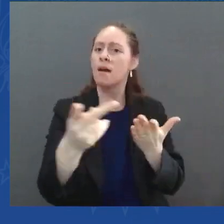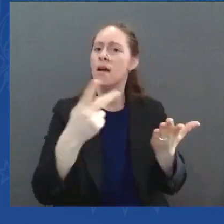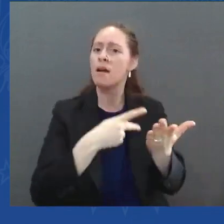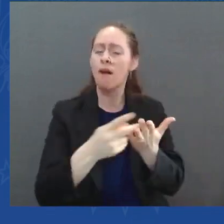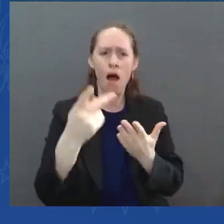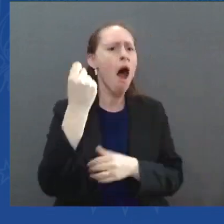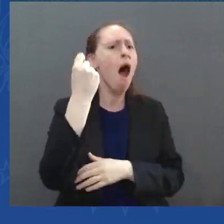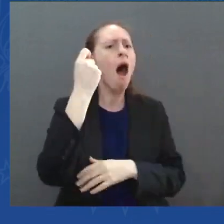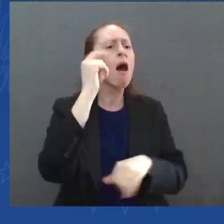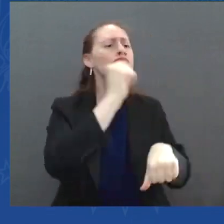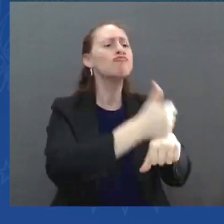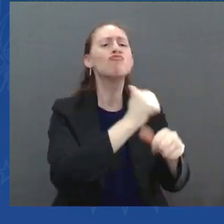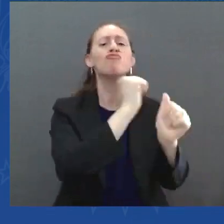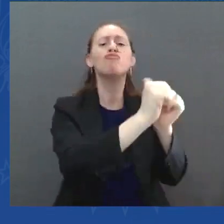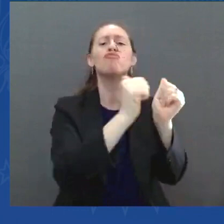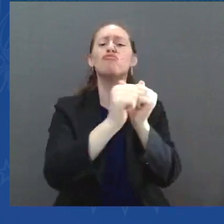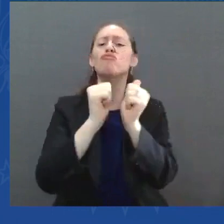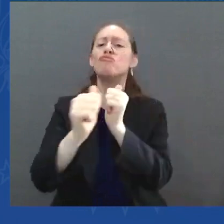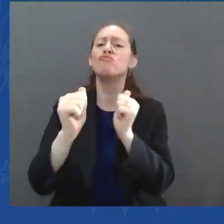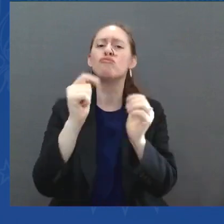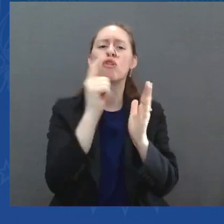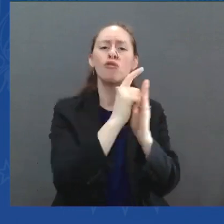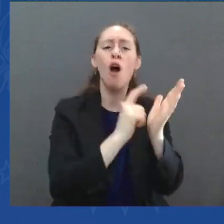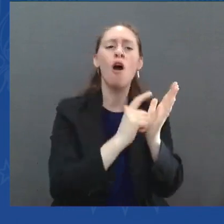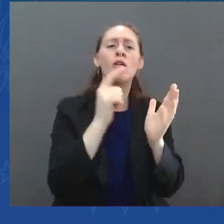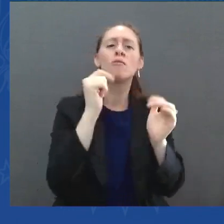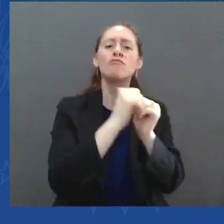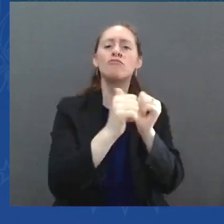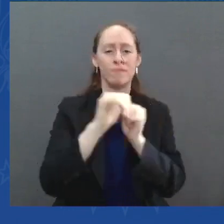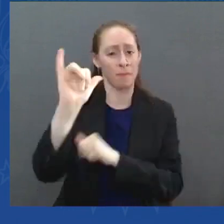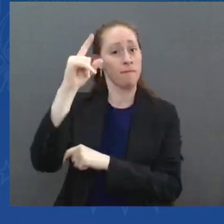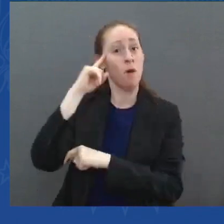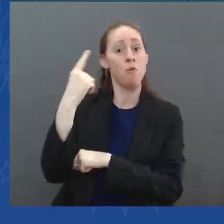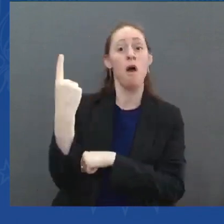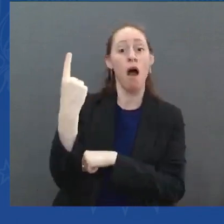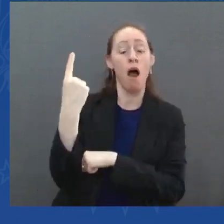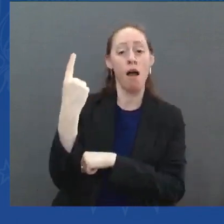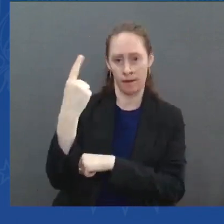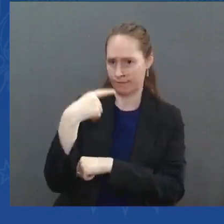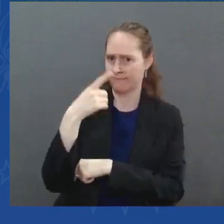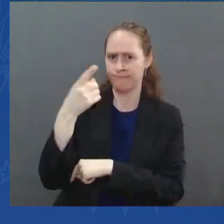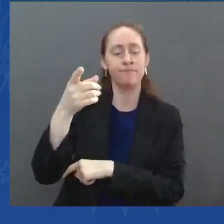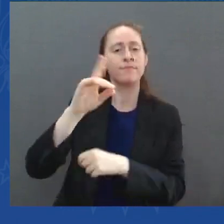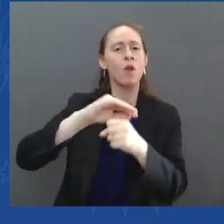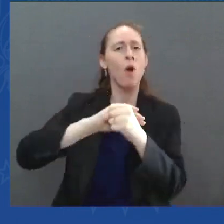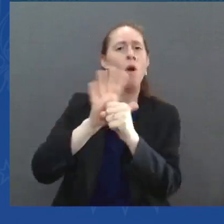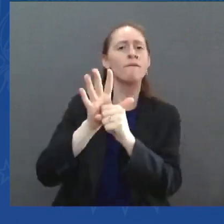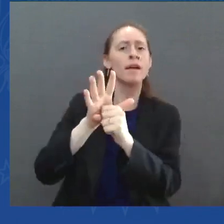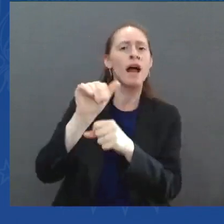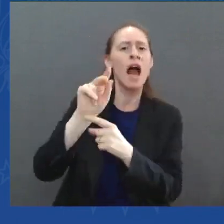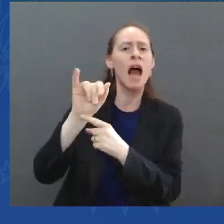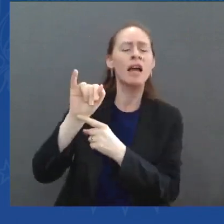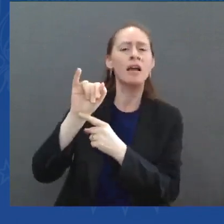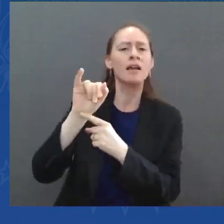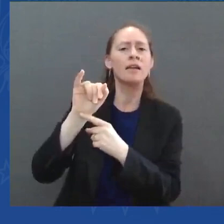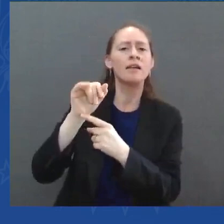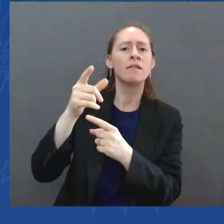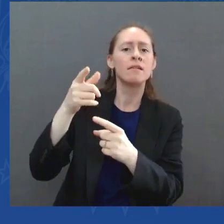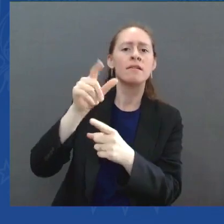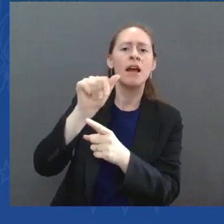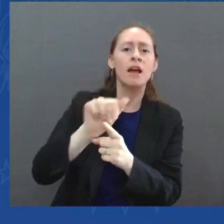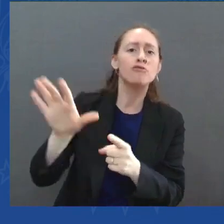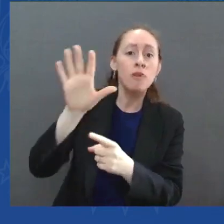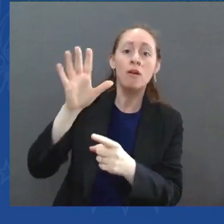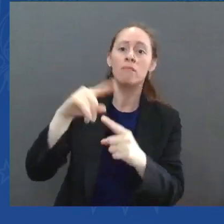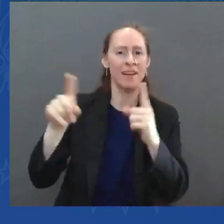-19 hate crimes. But no federal law, no federal law expressly prohibited lynching. None. Until